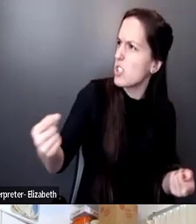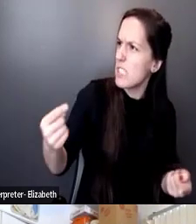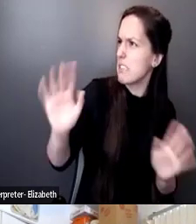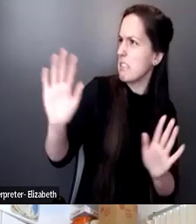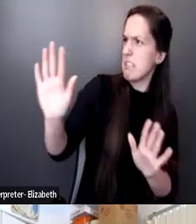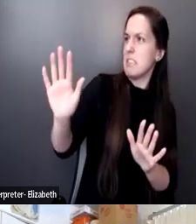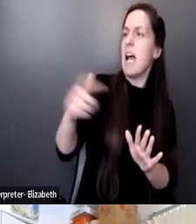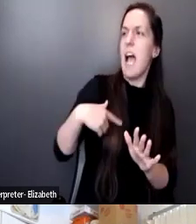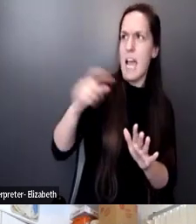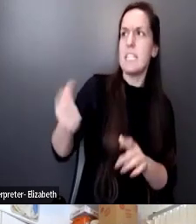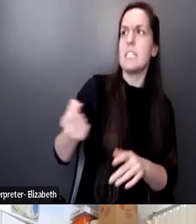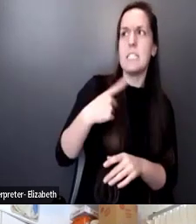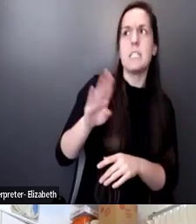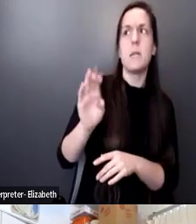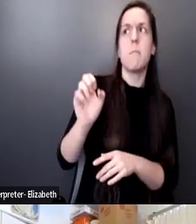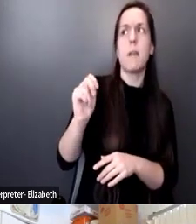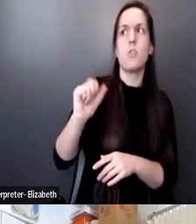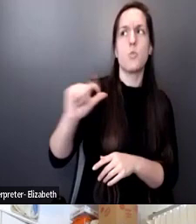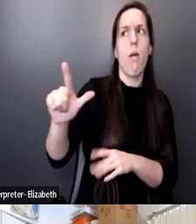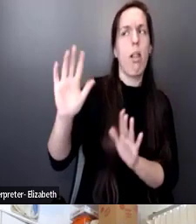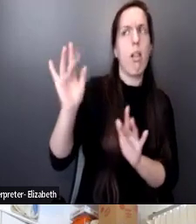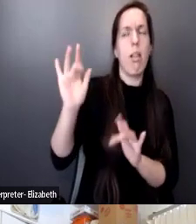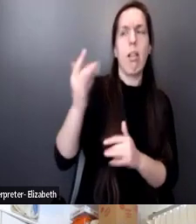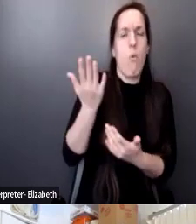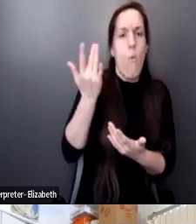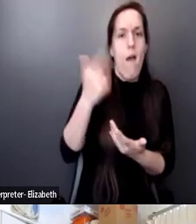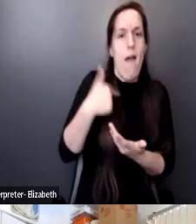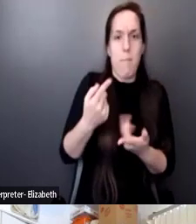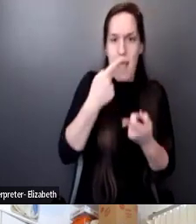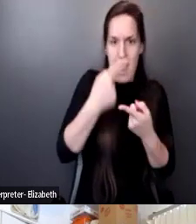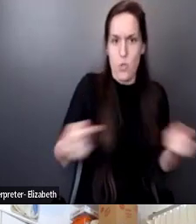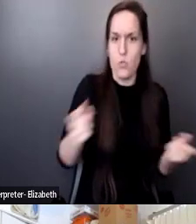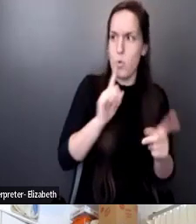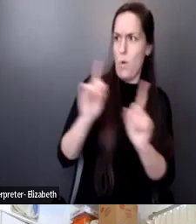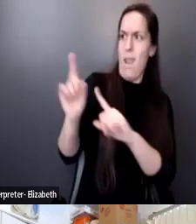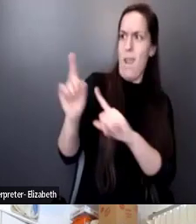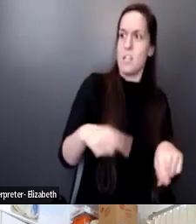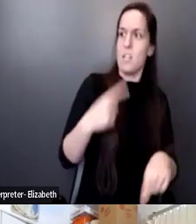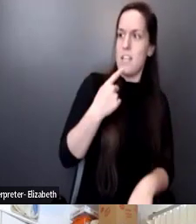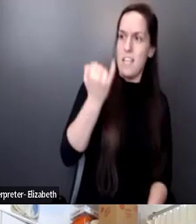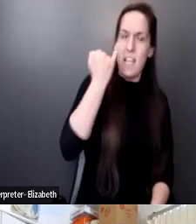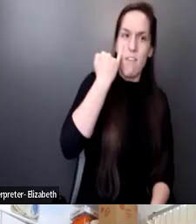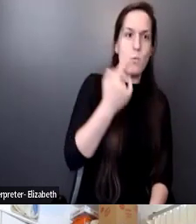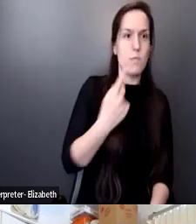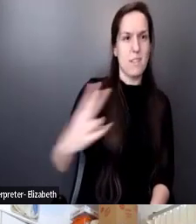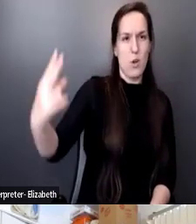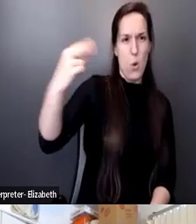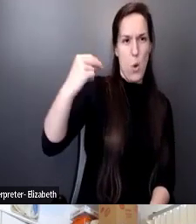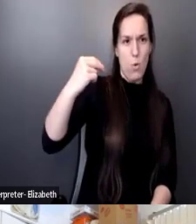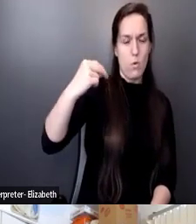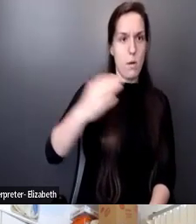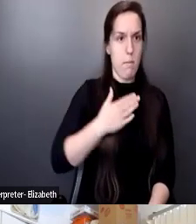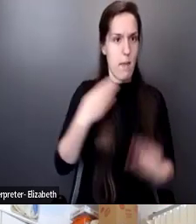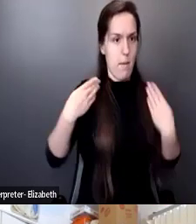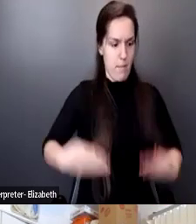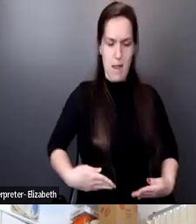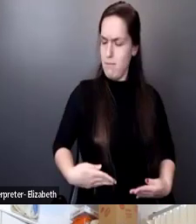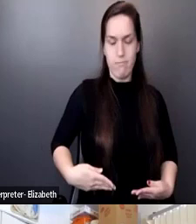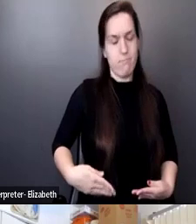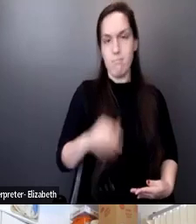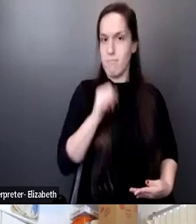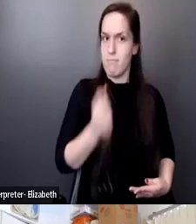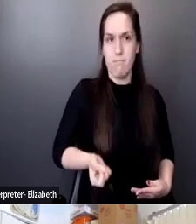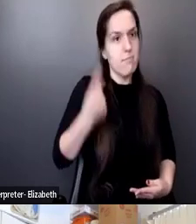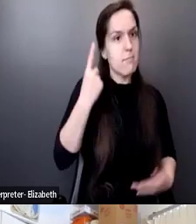Let me take some Benadryl because I'm having an allergic reaction right now when you're telling me no. Because my body don't understand that.